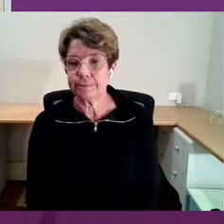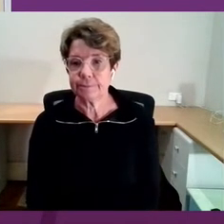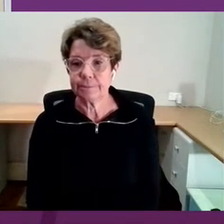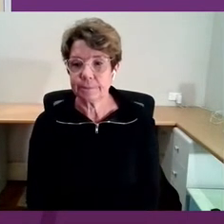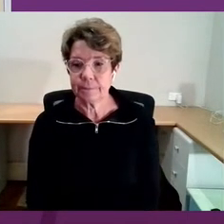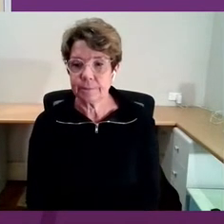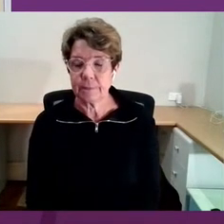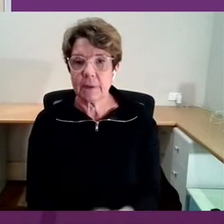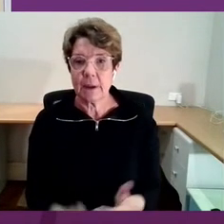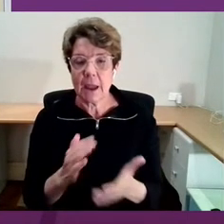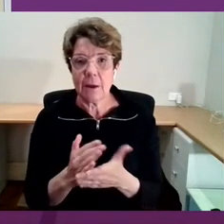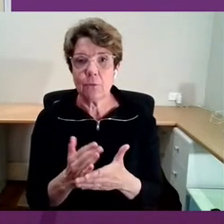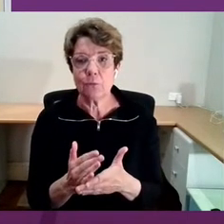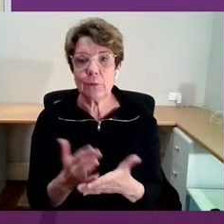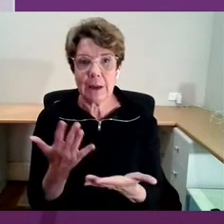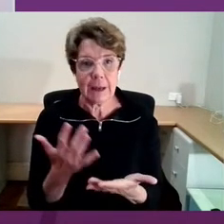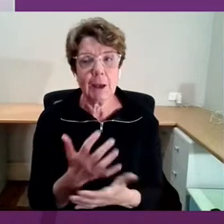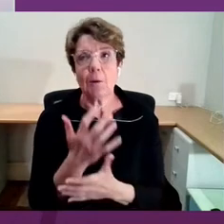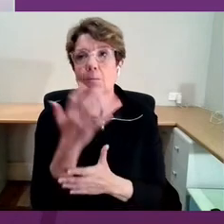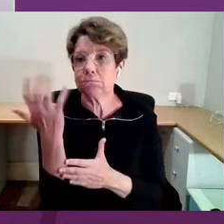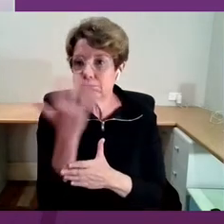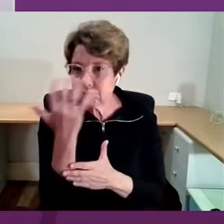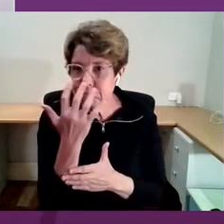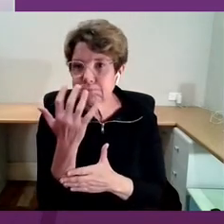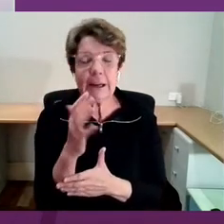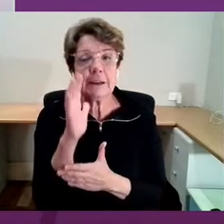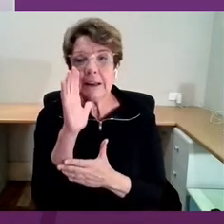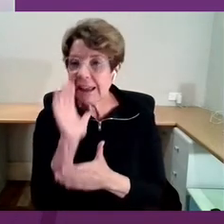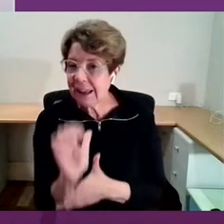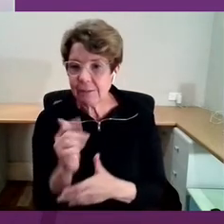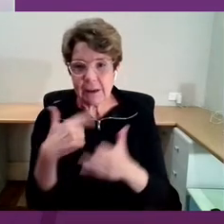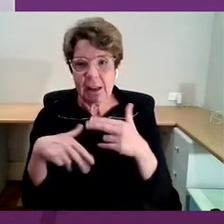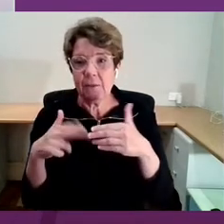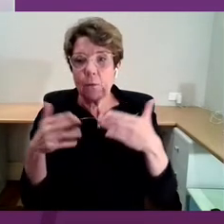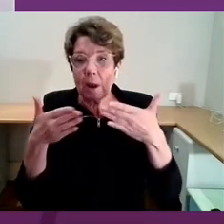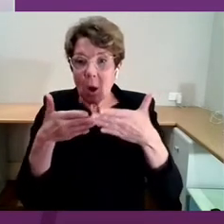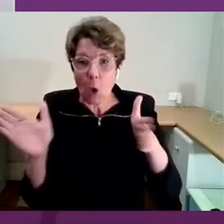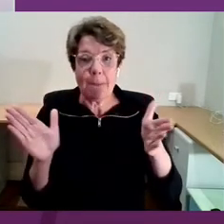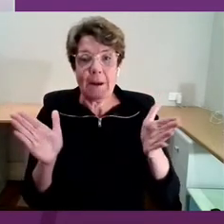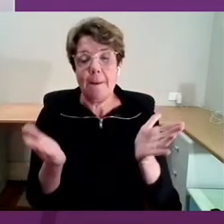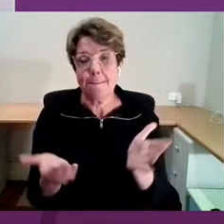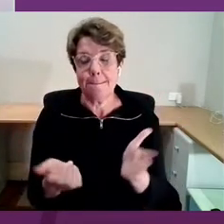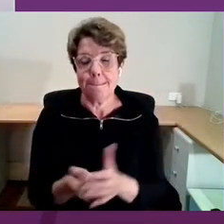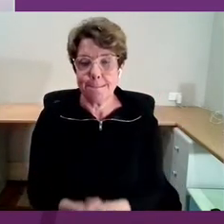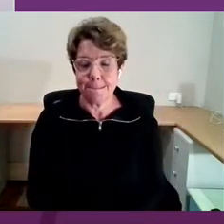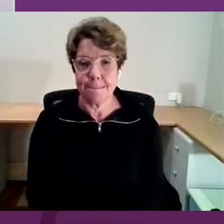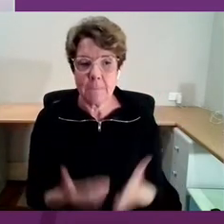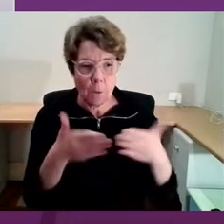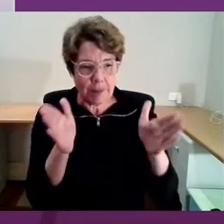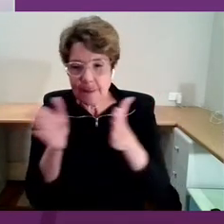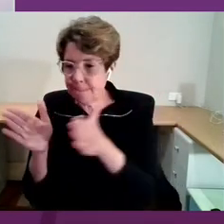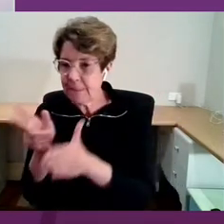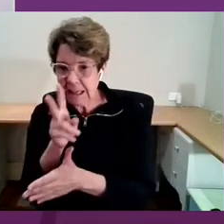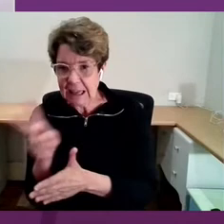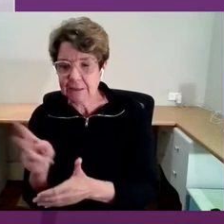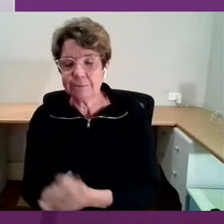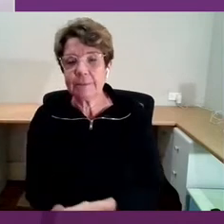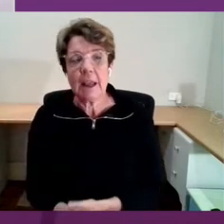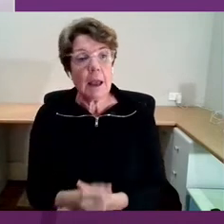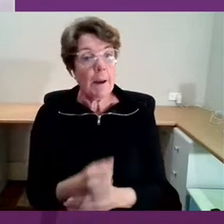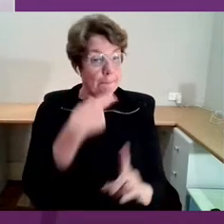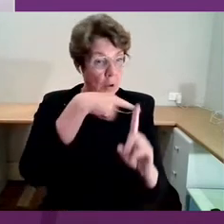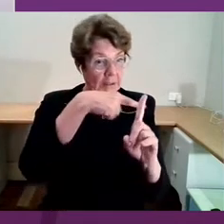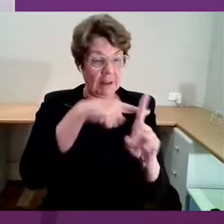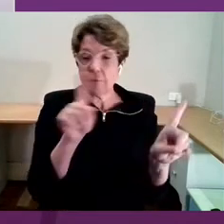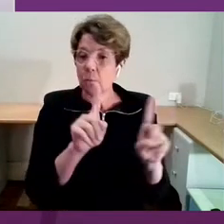as we open up. So, in looking for something positive to say, the big story that's